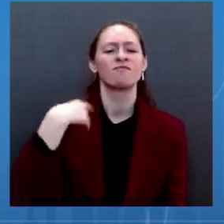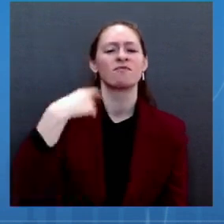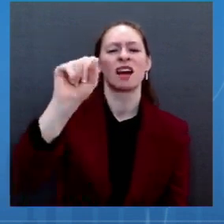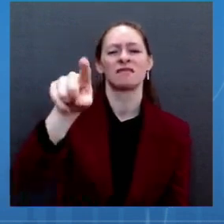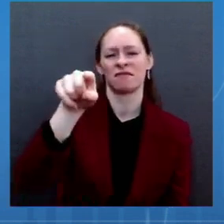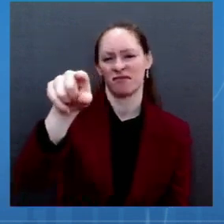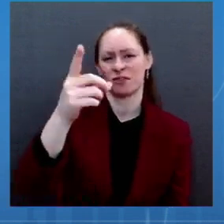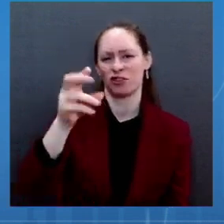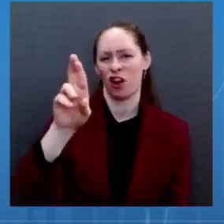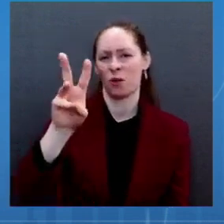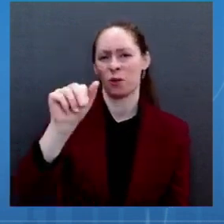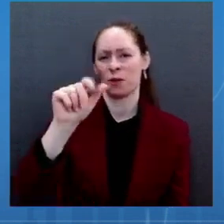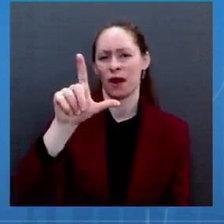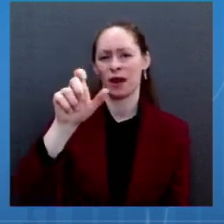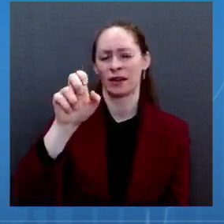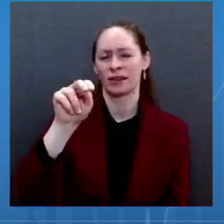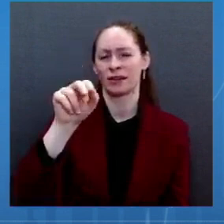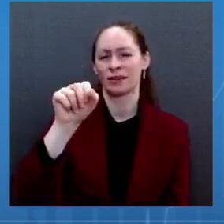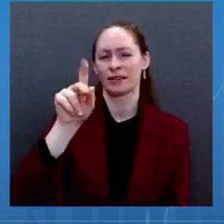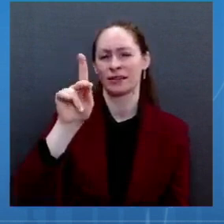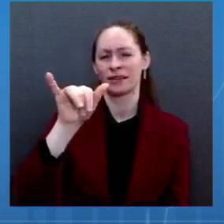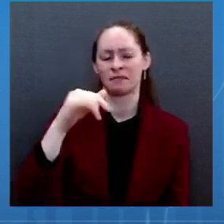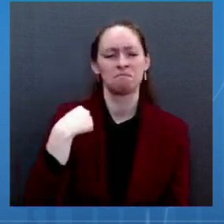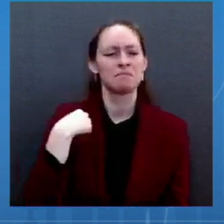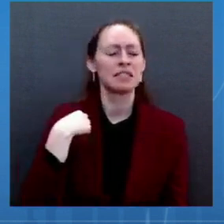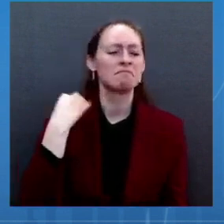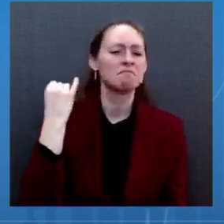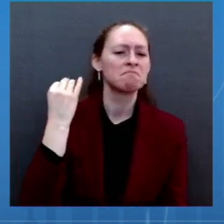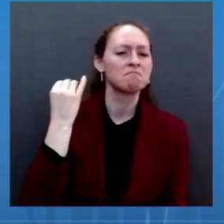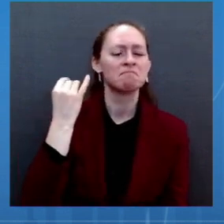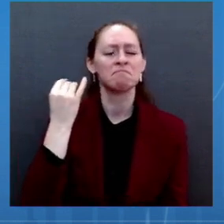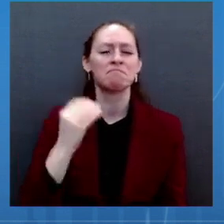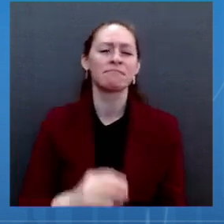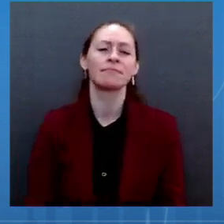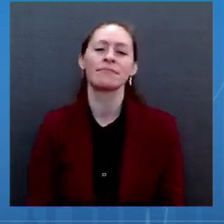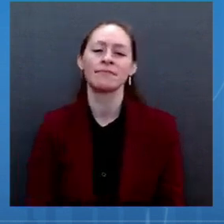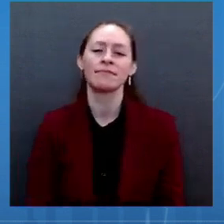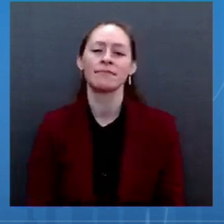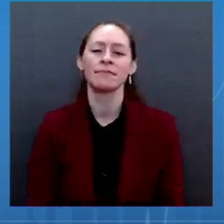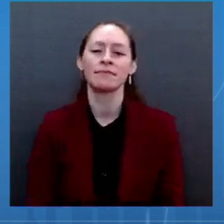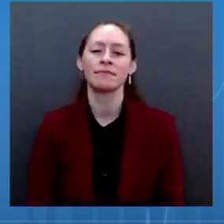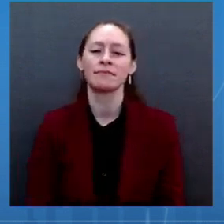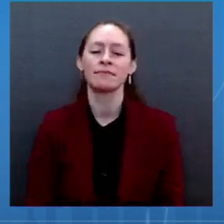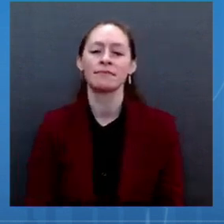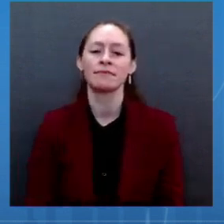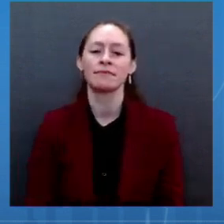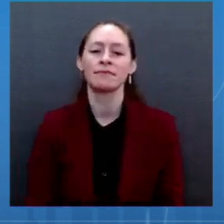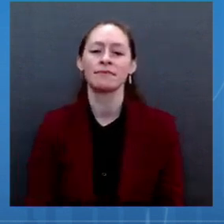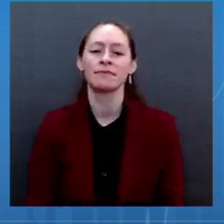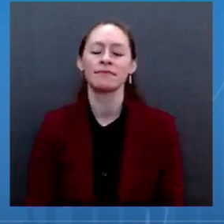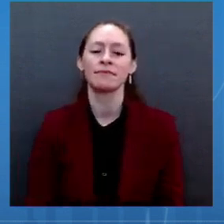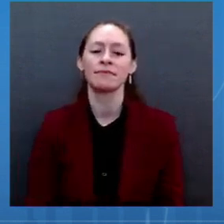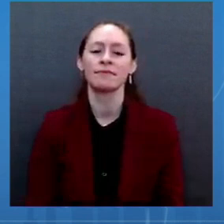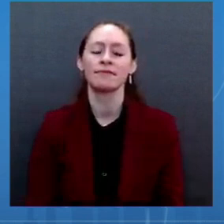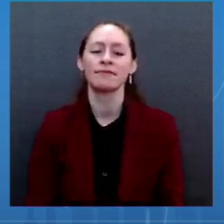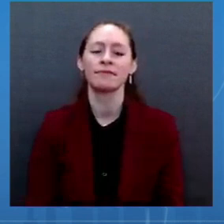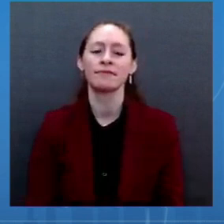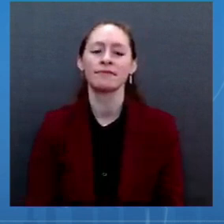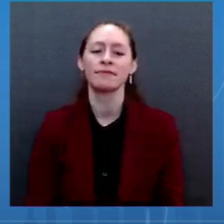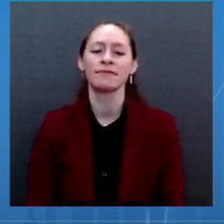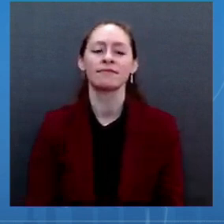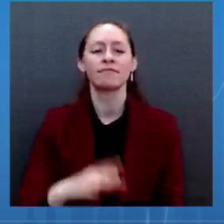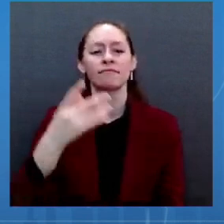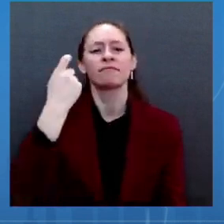you've discussed today about the benefits of booster doses and Dr. Fatchett's comments yesterday about sort of potential